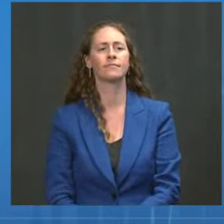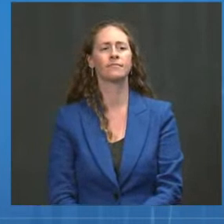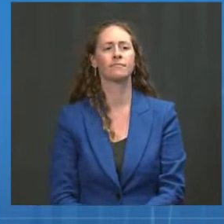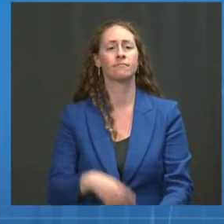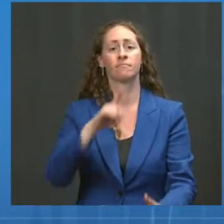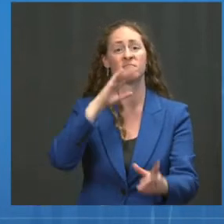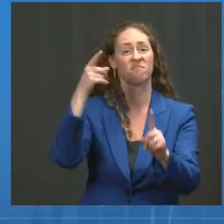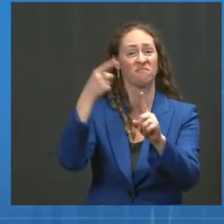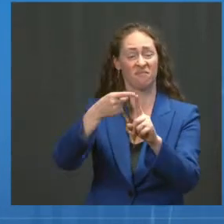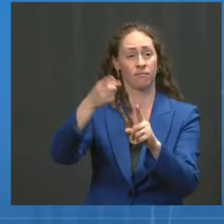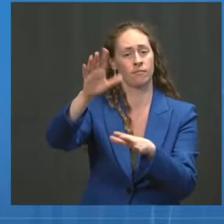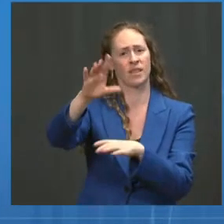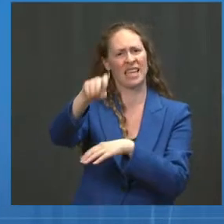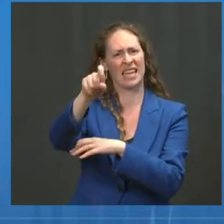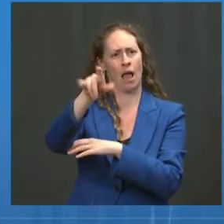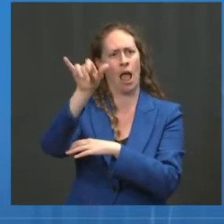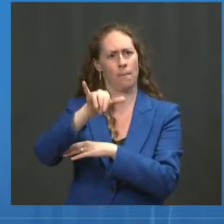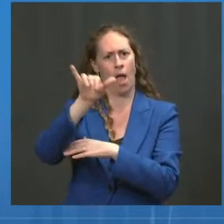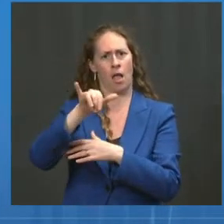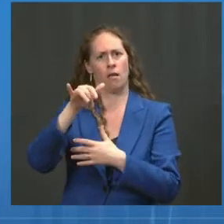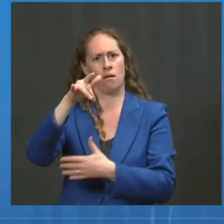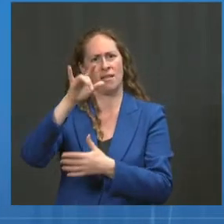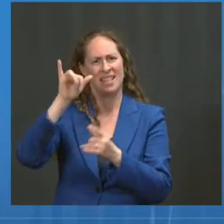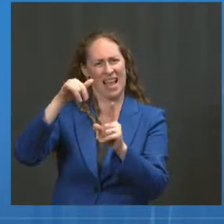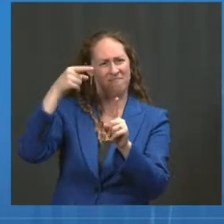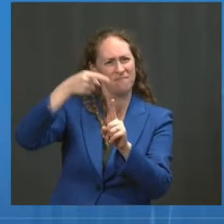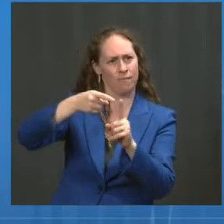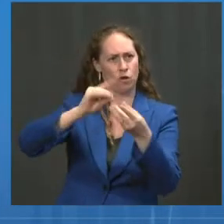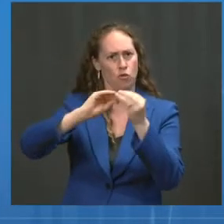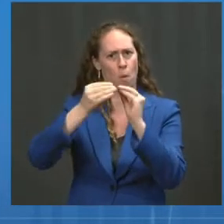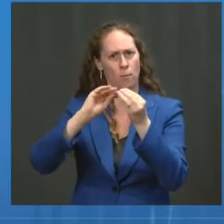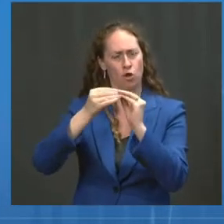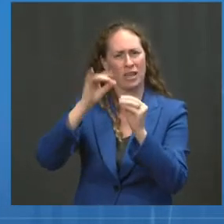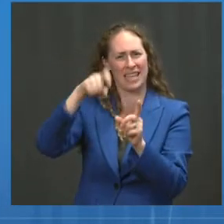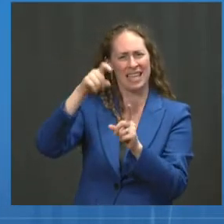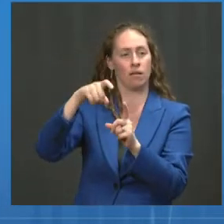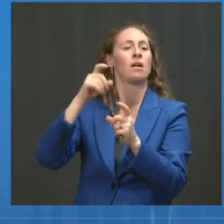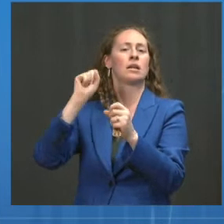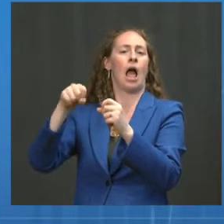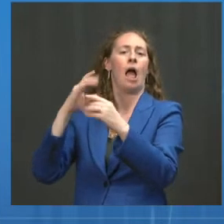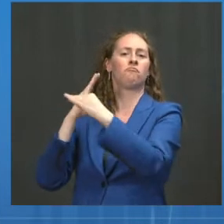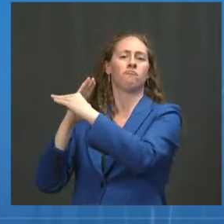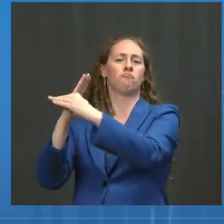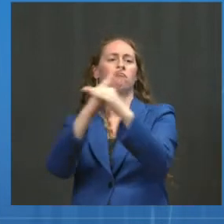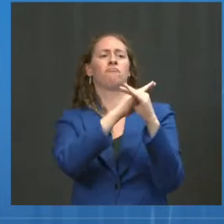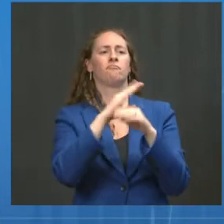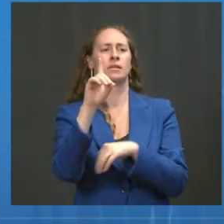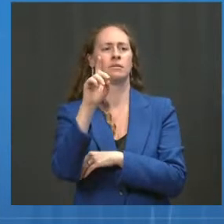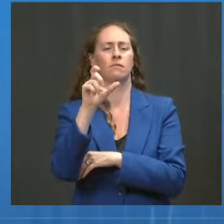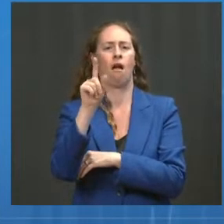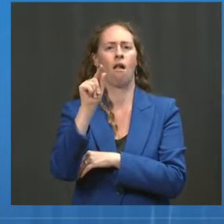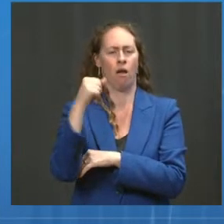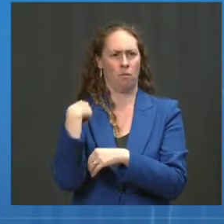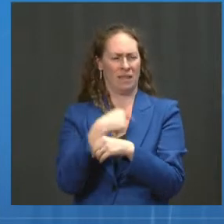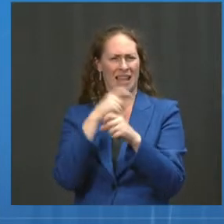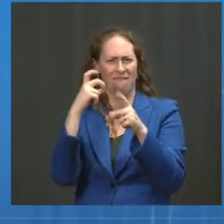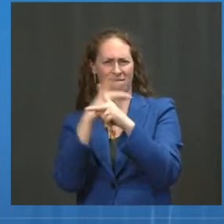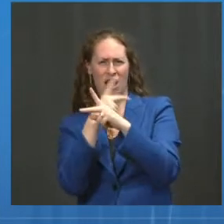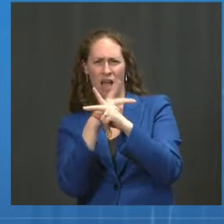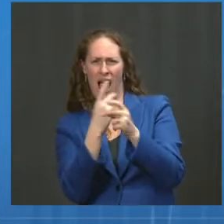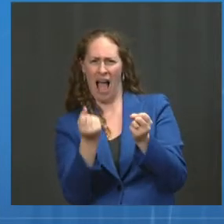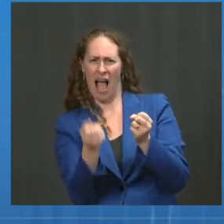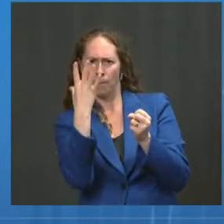prototype D614G, which was the original variant, is clearly the titer is much